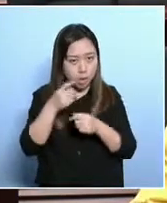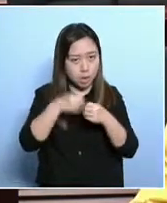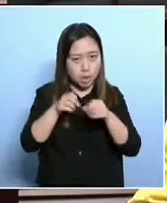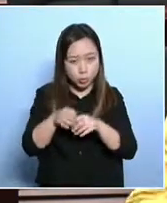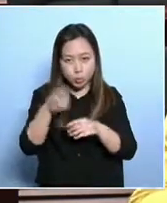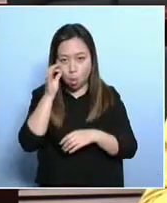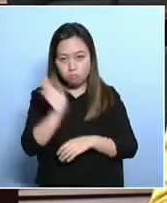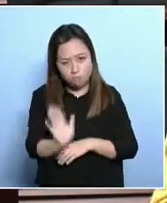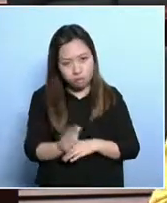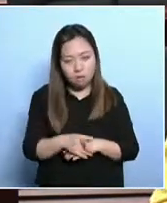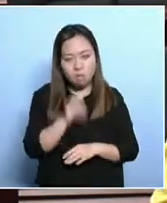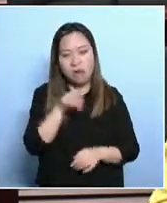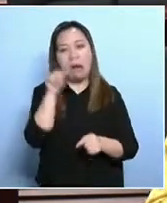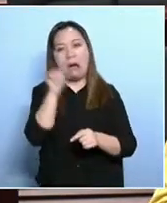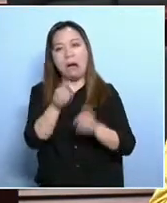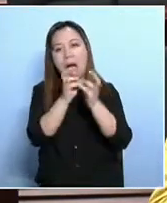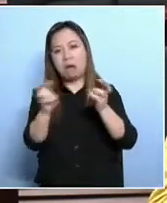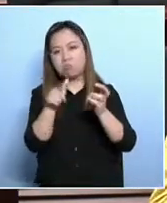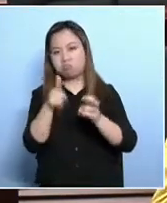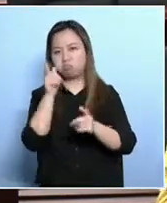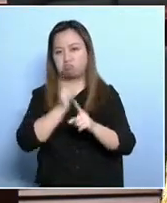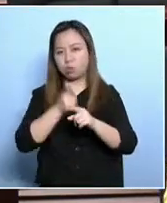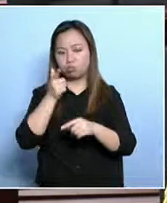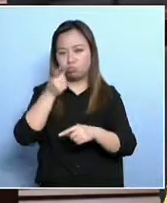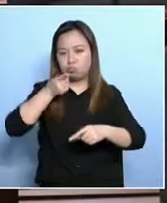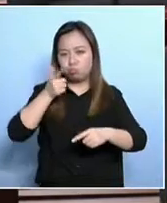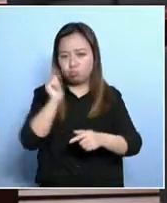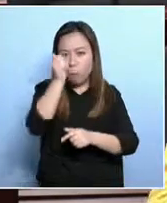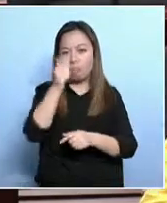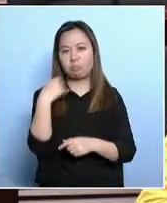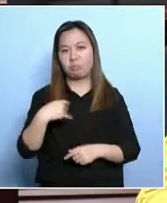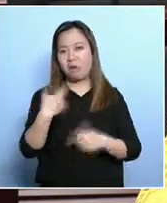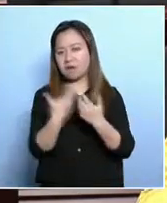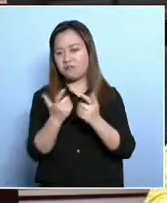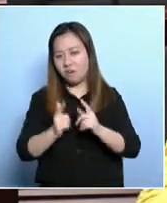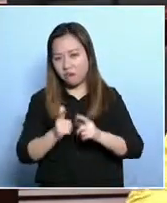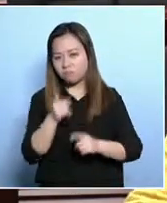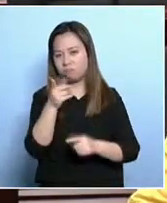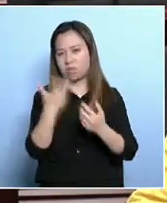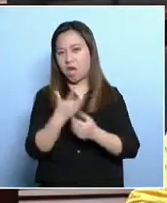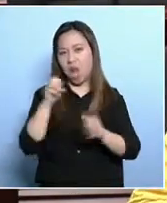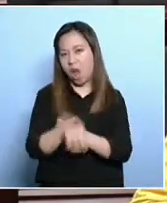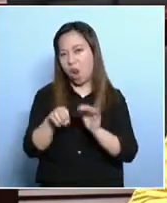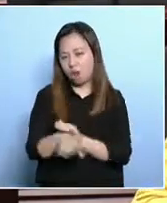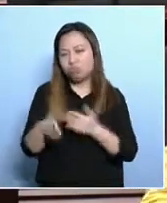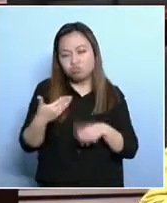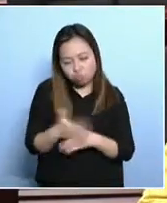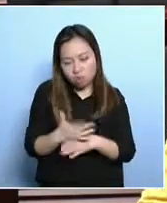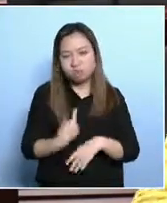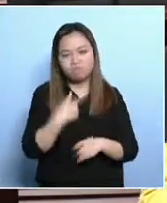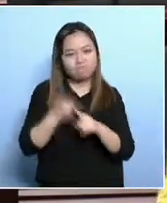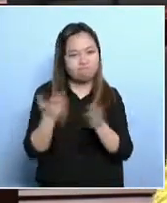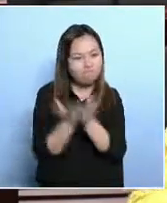this is an increase over the previous year.